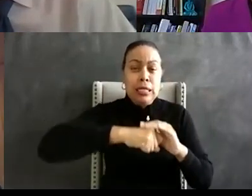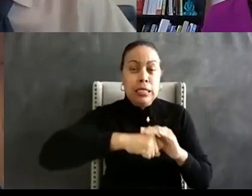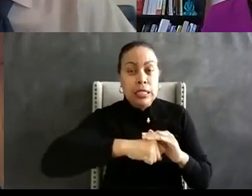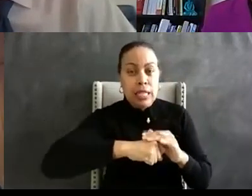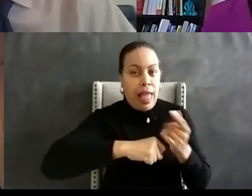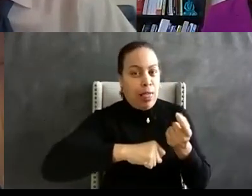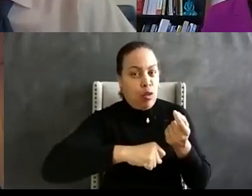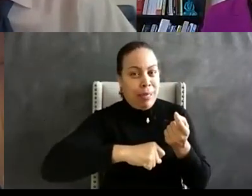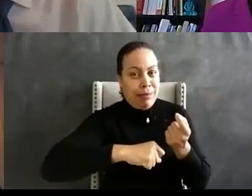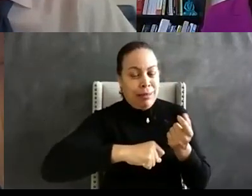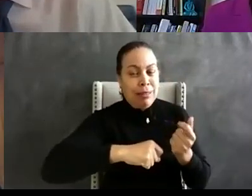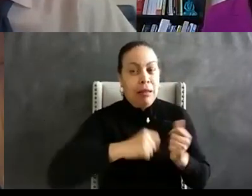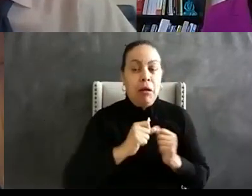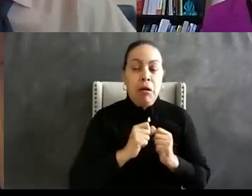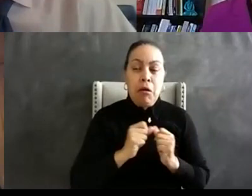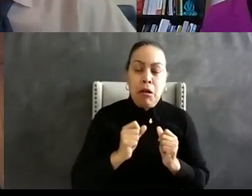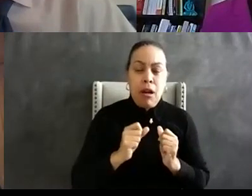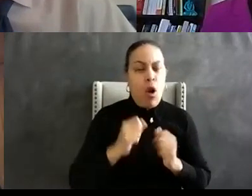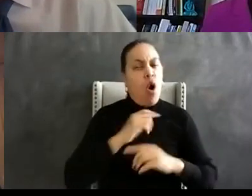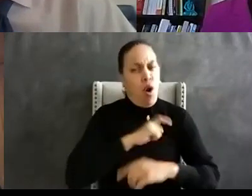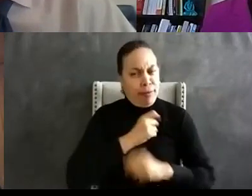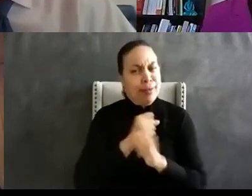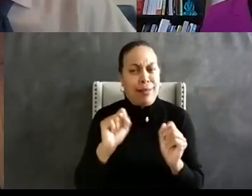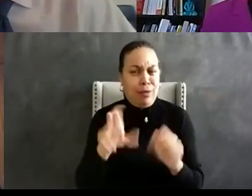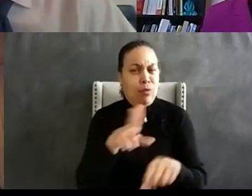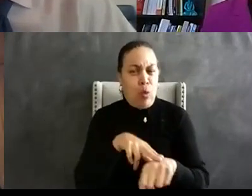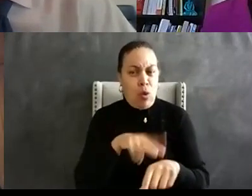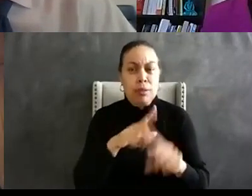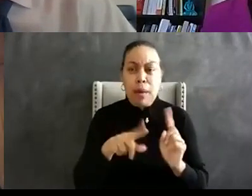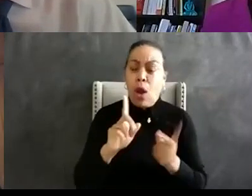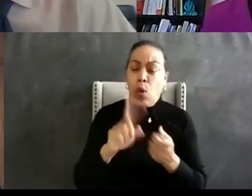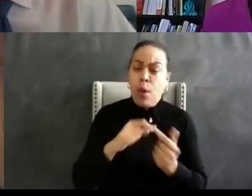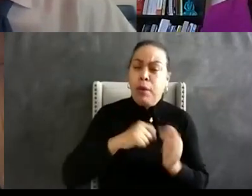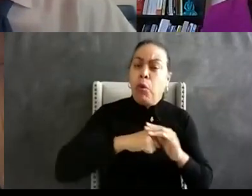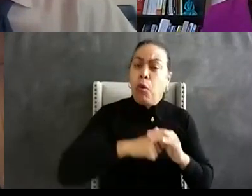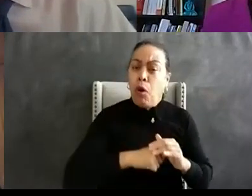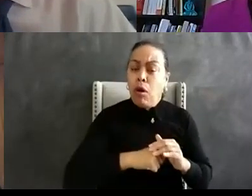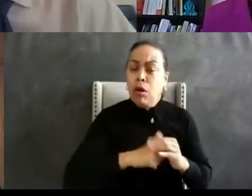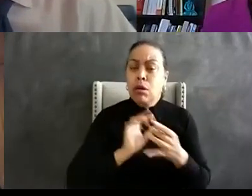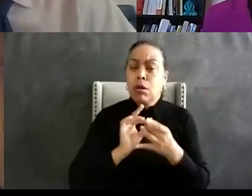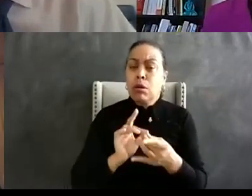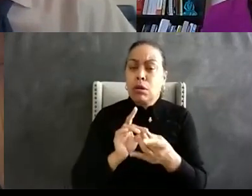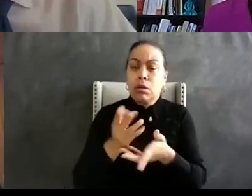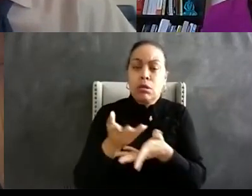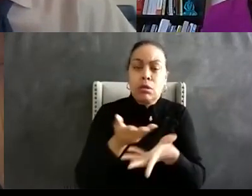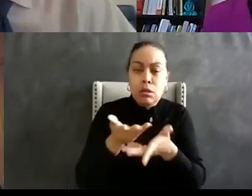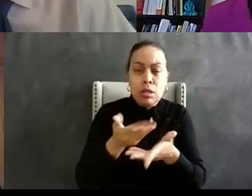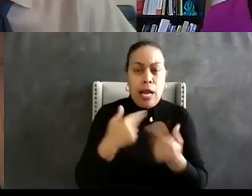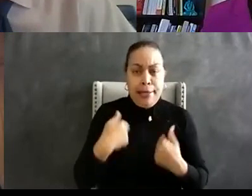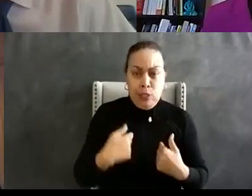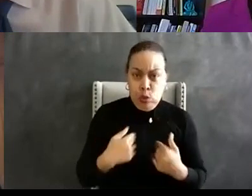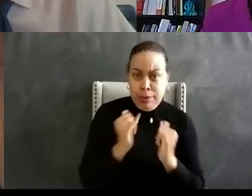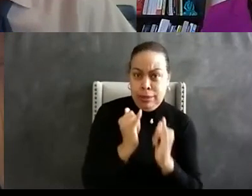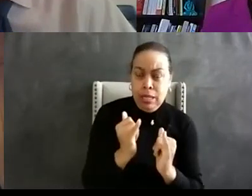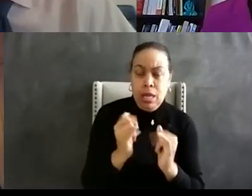interfere with officer safety but what I am saying is when you when you connect with the community on a human level and they start to appreciate